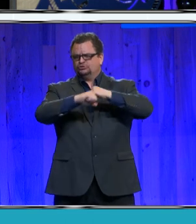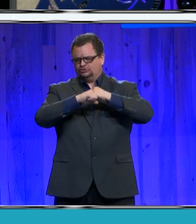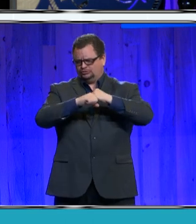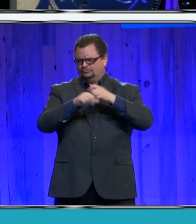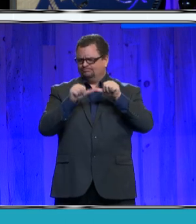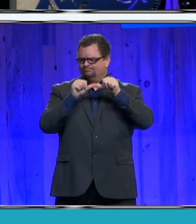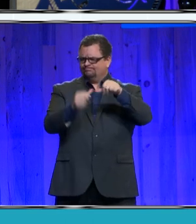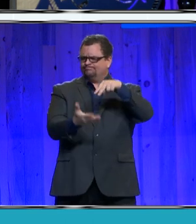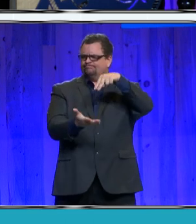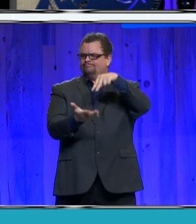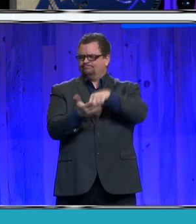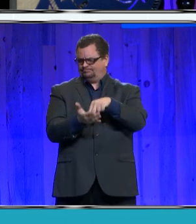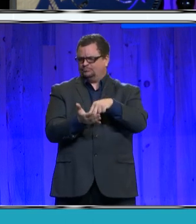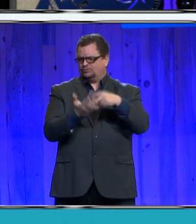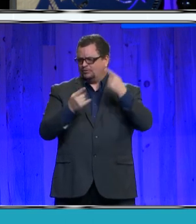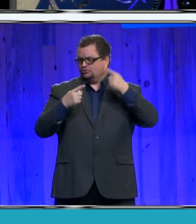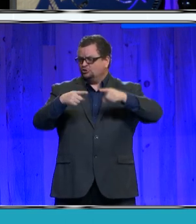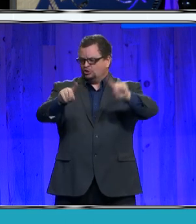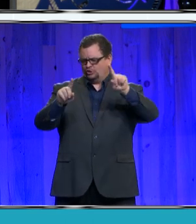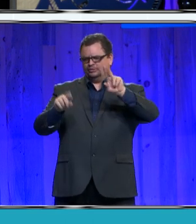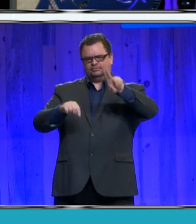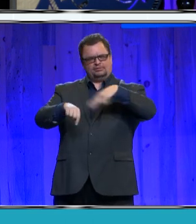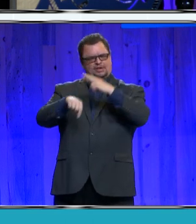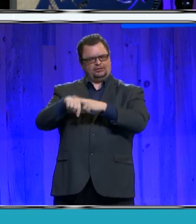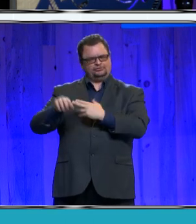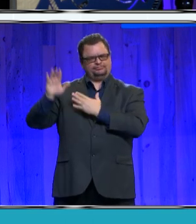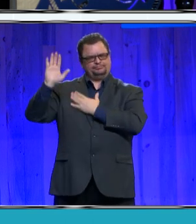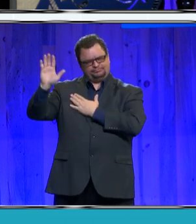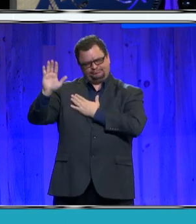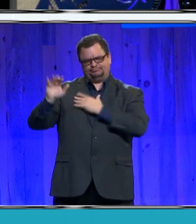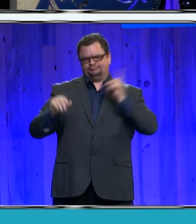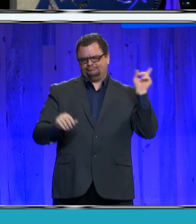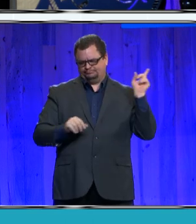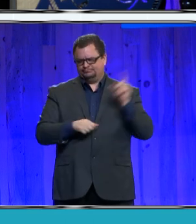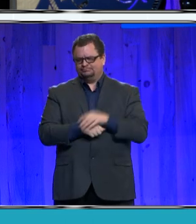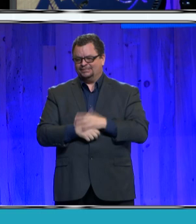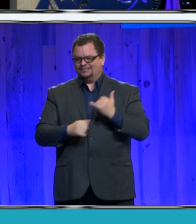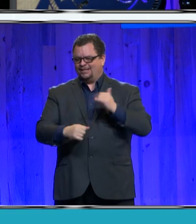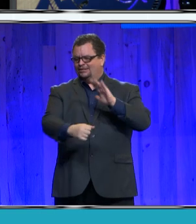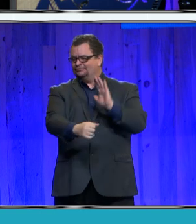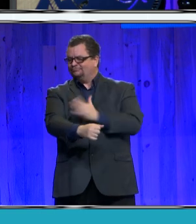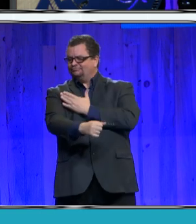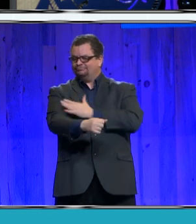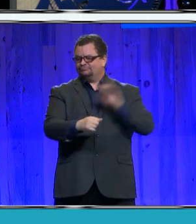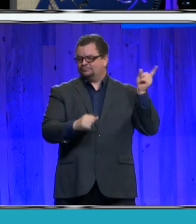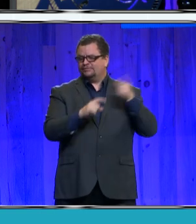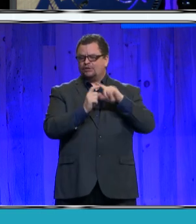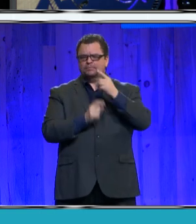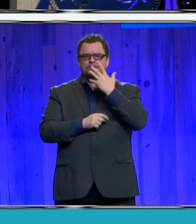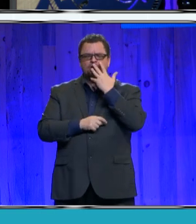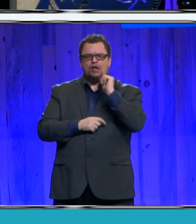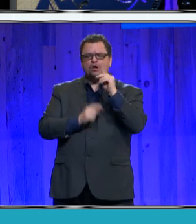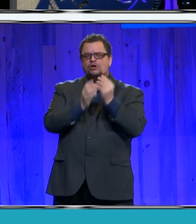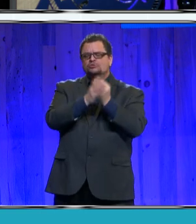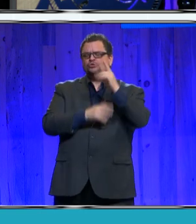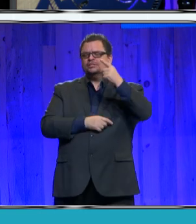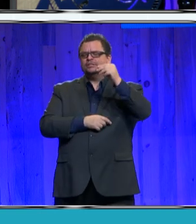for our national anthem that will be performed by the Colorado Springs Gospel Music Workshop of America.